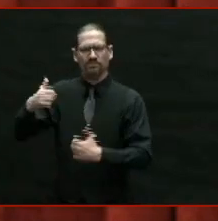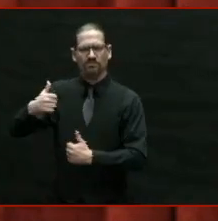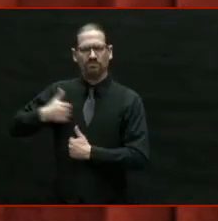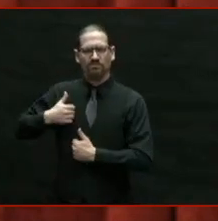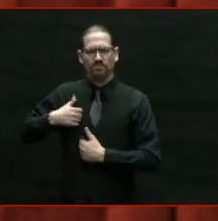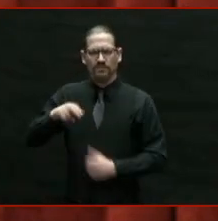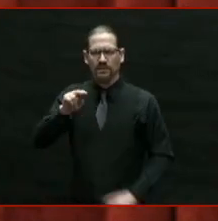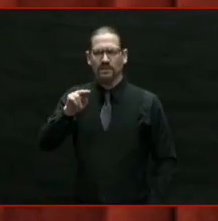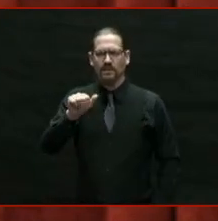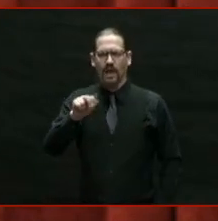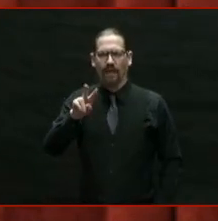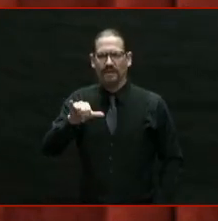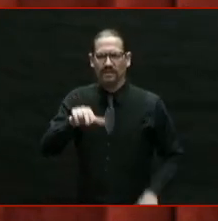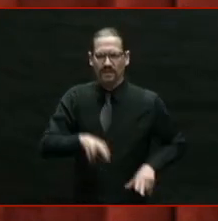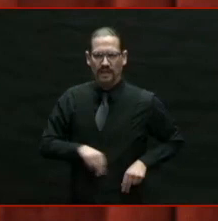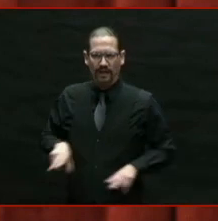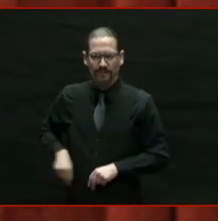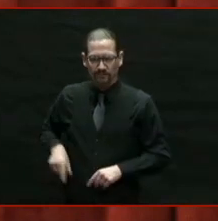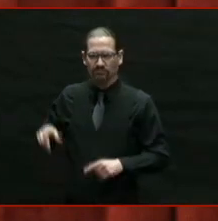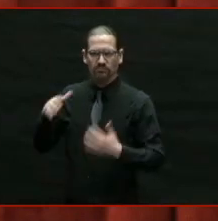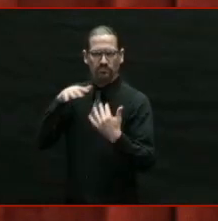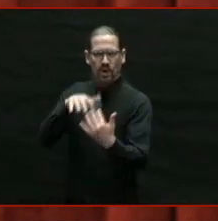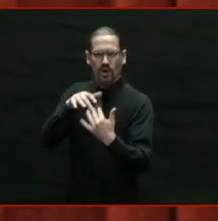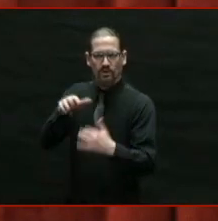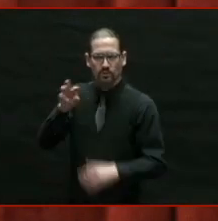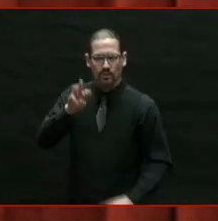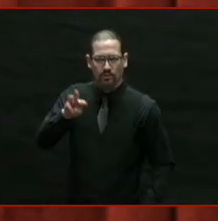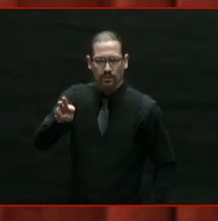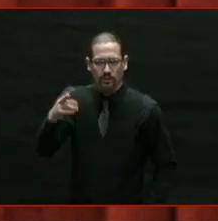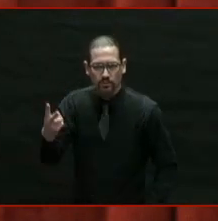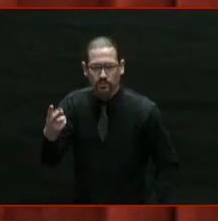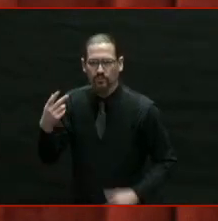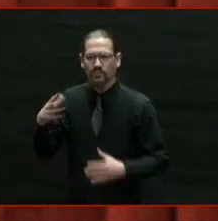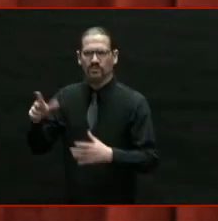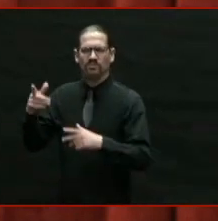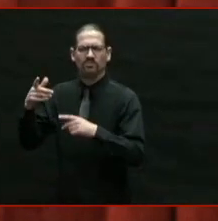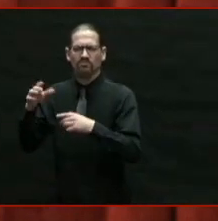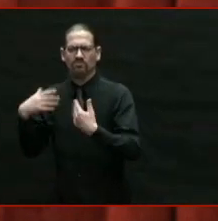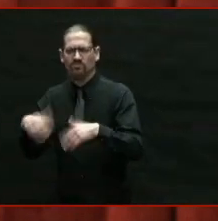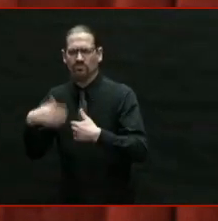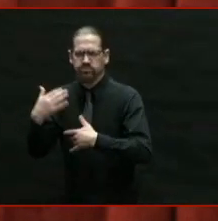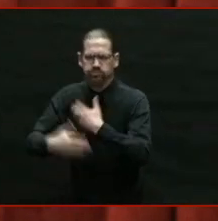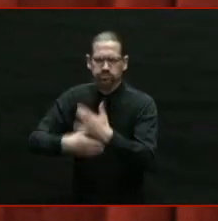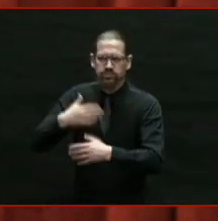and the first in his family to attend college on the GI Bill,